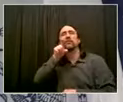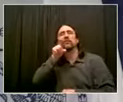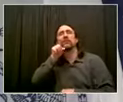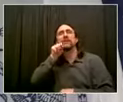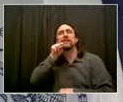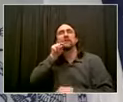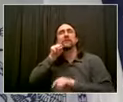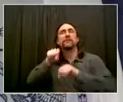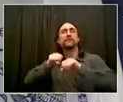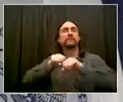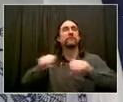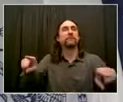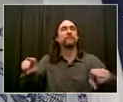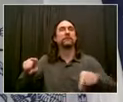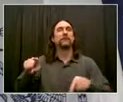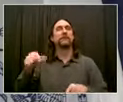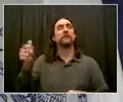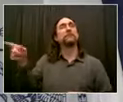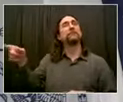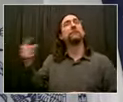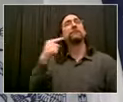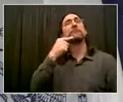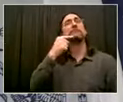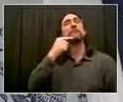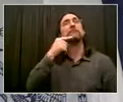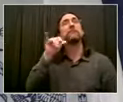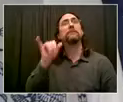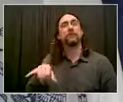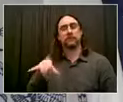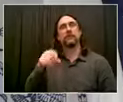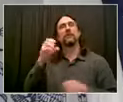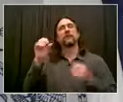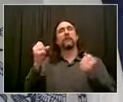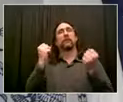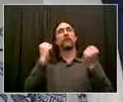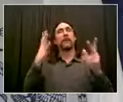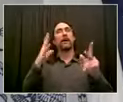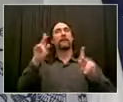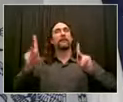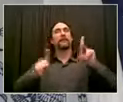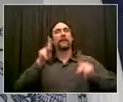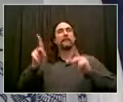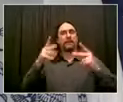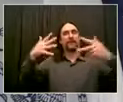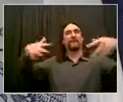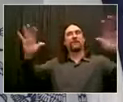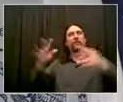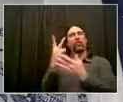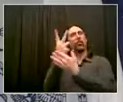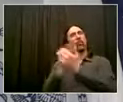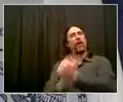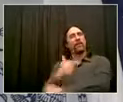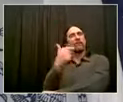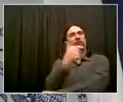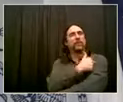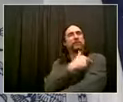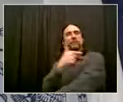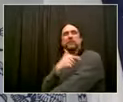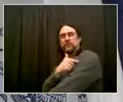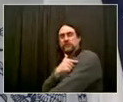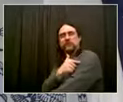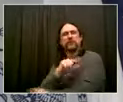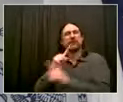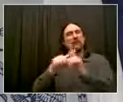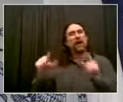their shots. What is the city going to do about that? You have talked about incentivizing people, but we haven't seen it thus far. Yeah,